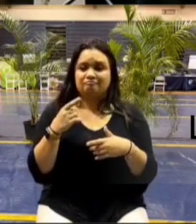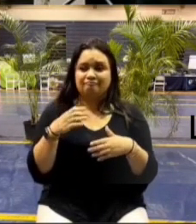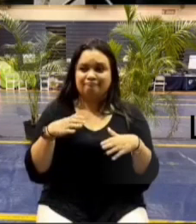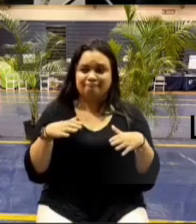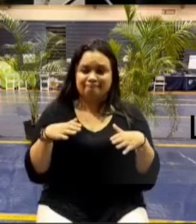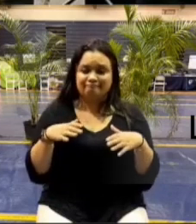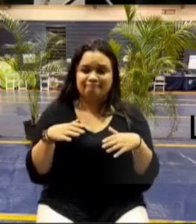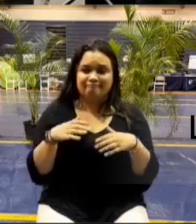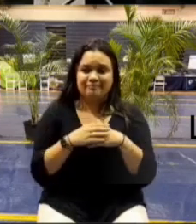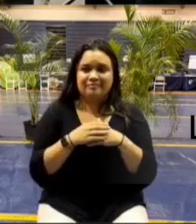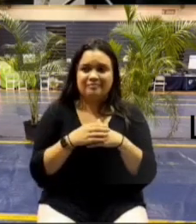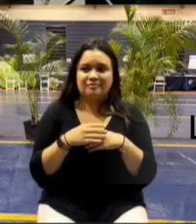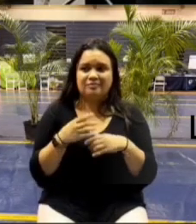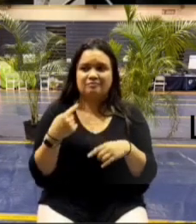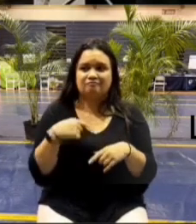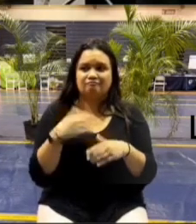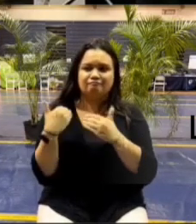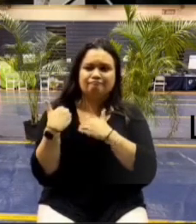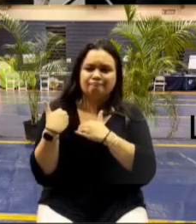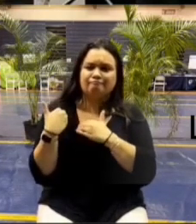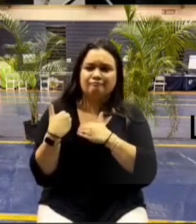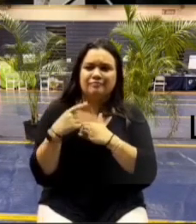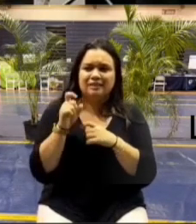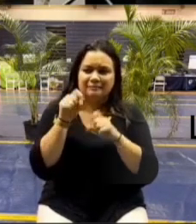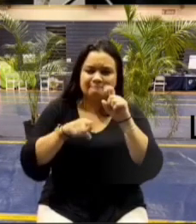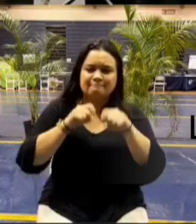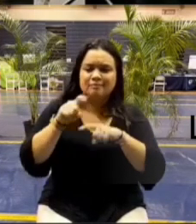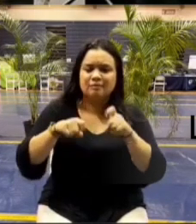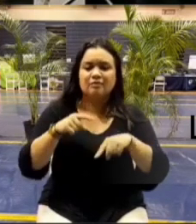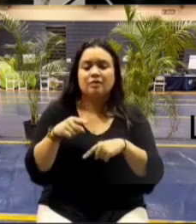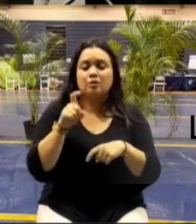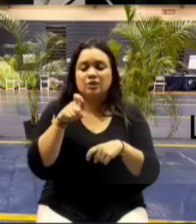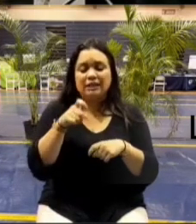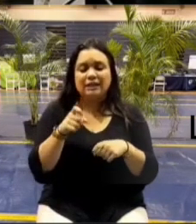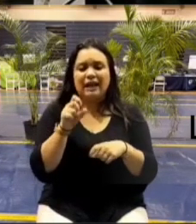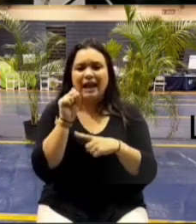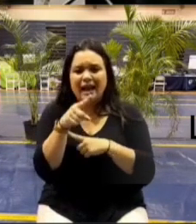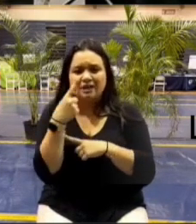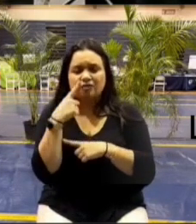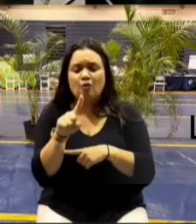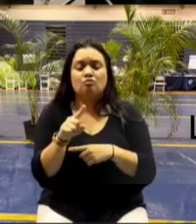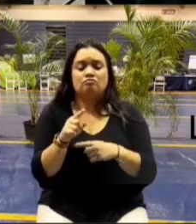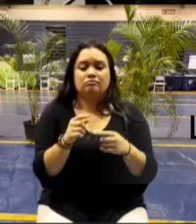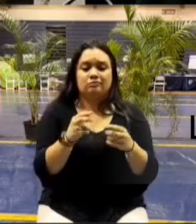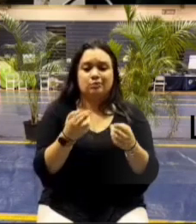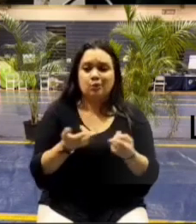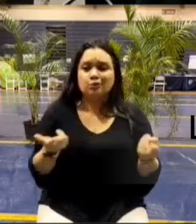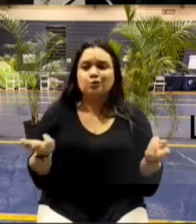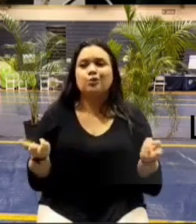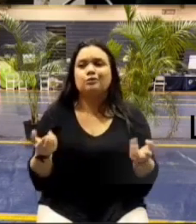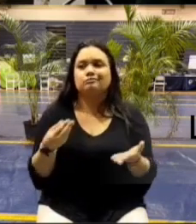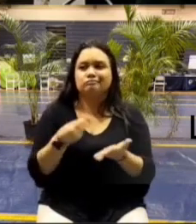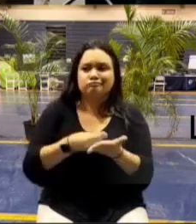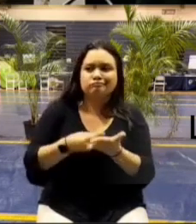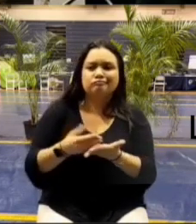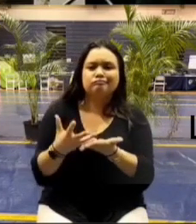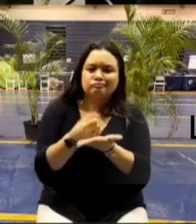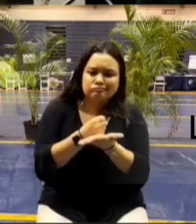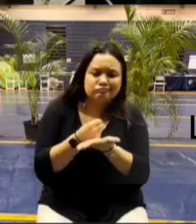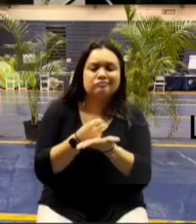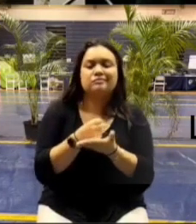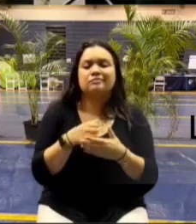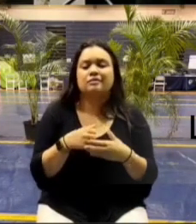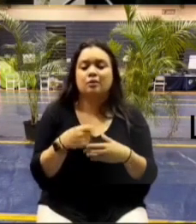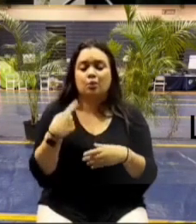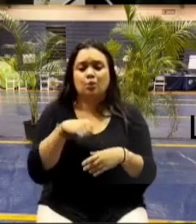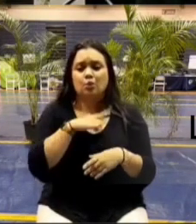administration is to ask for resources and to try to get resources here that's what we've been doing that's what